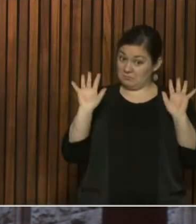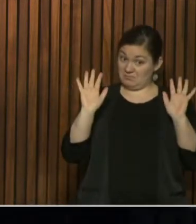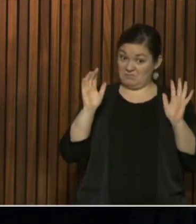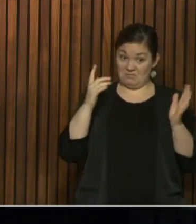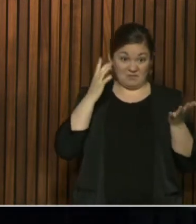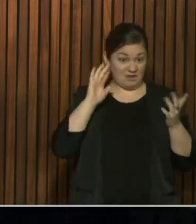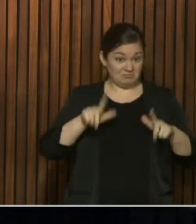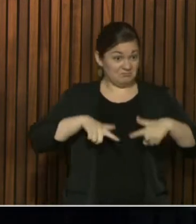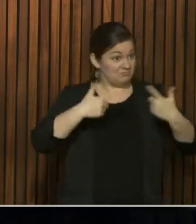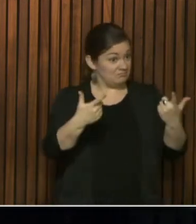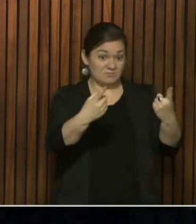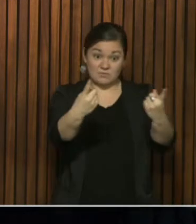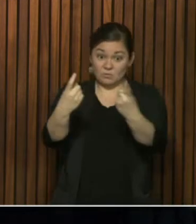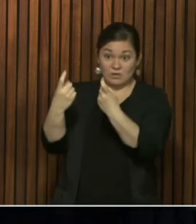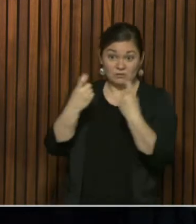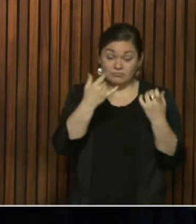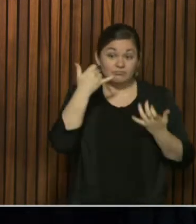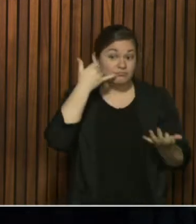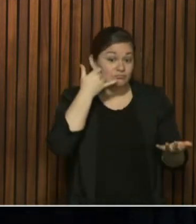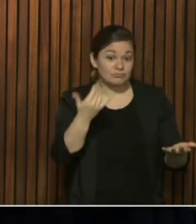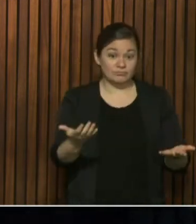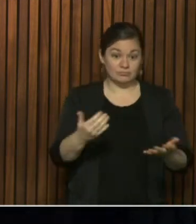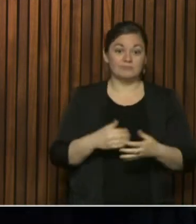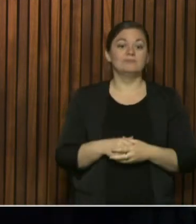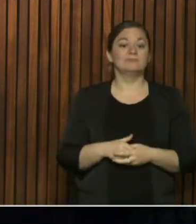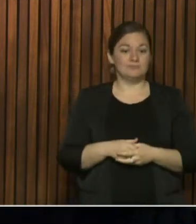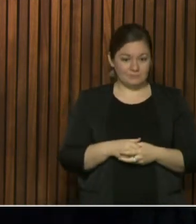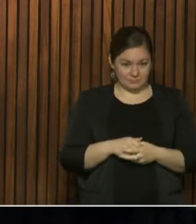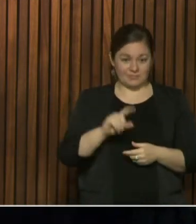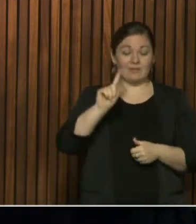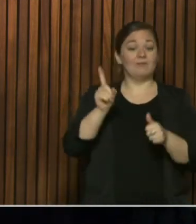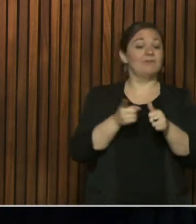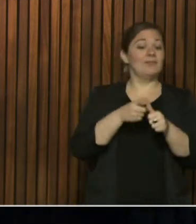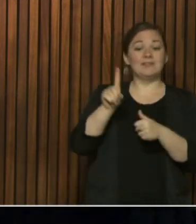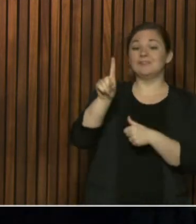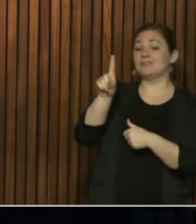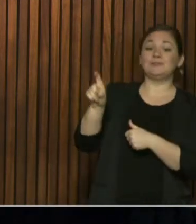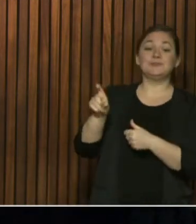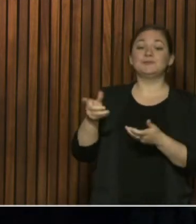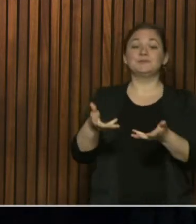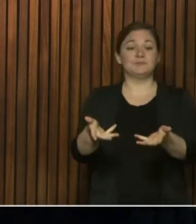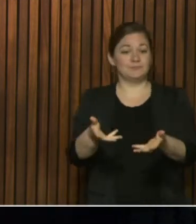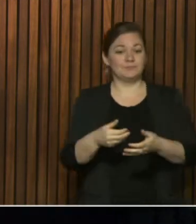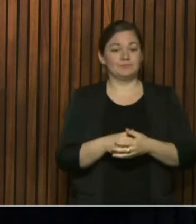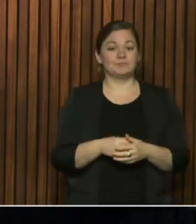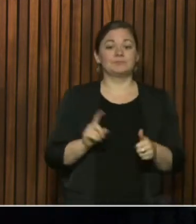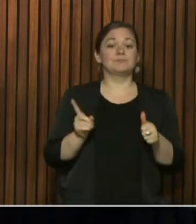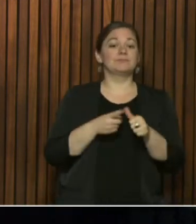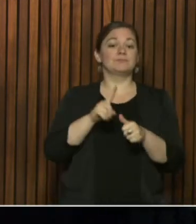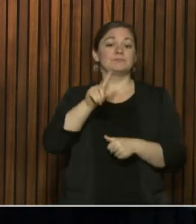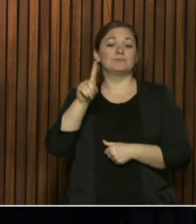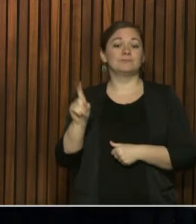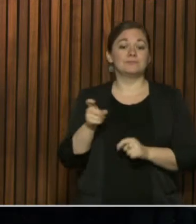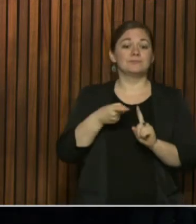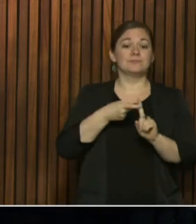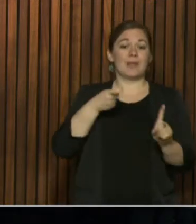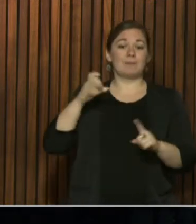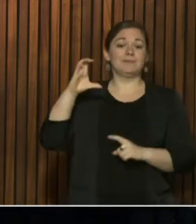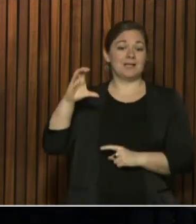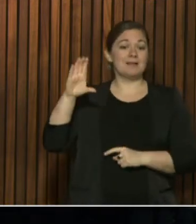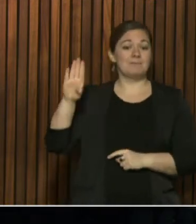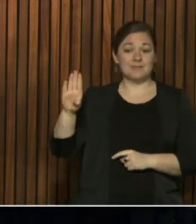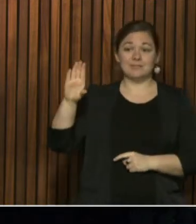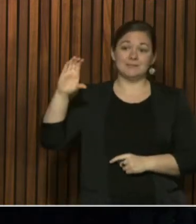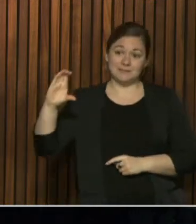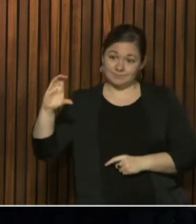people on the line. Sure. We'll take the first question. Your first question comes from Lisa Zing with CBC. Please go